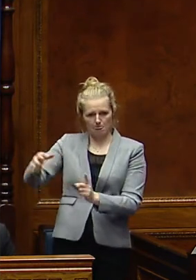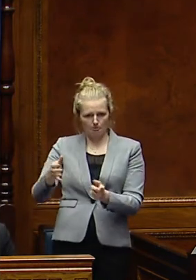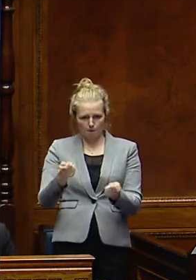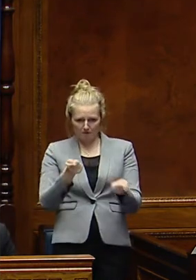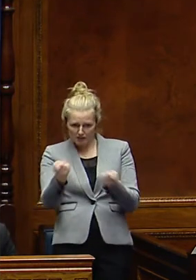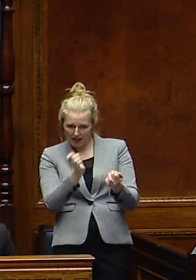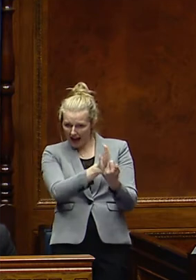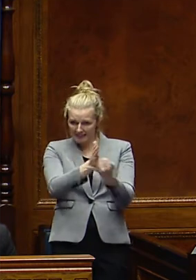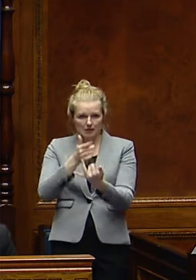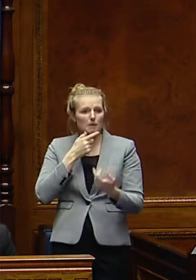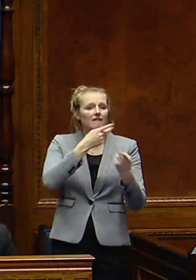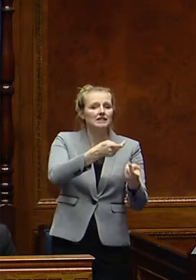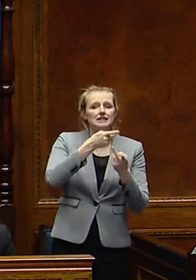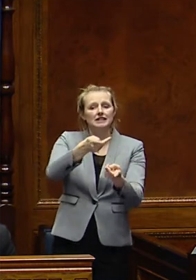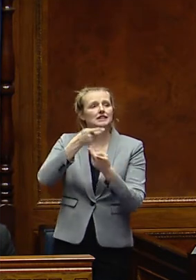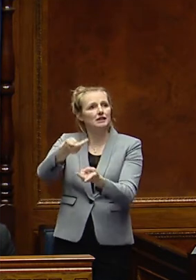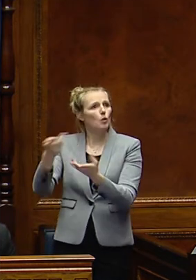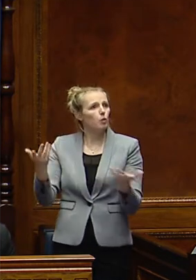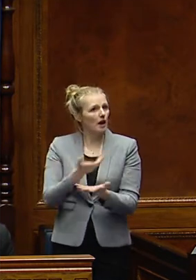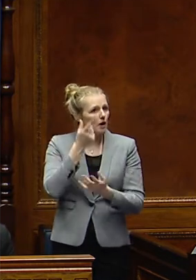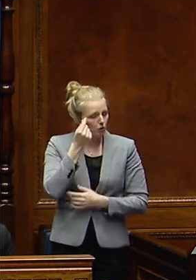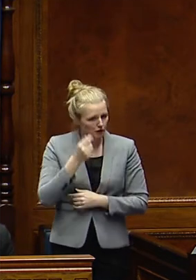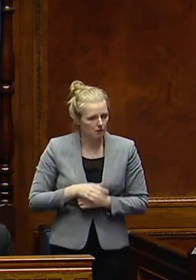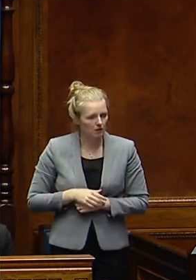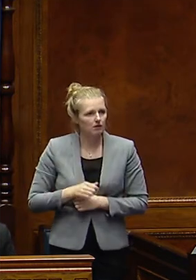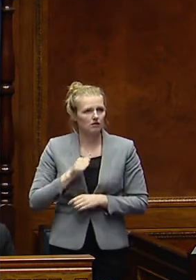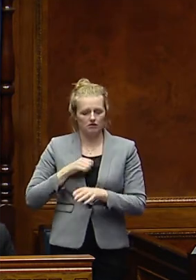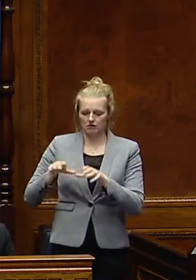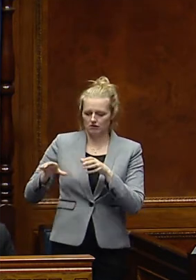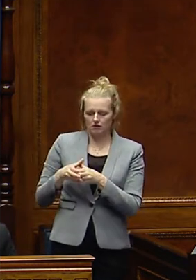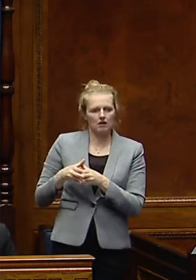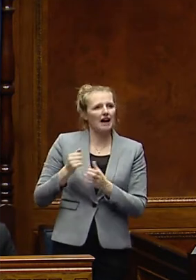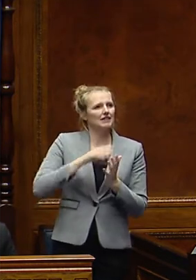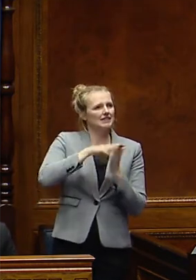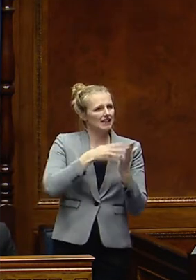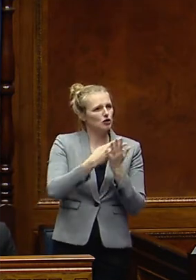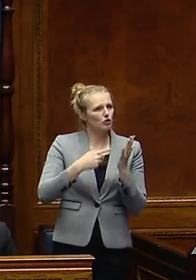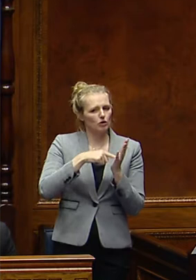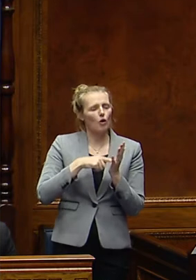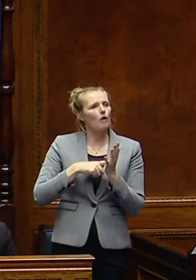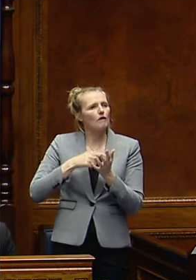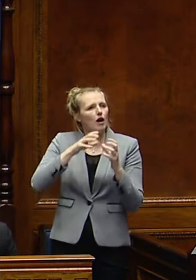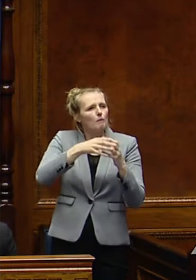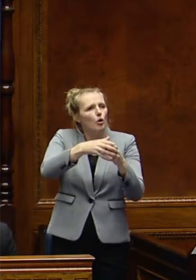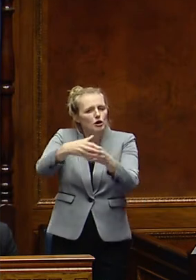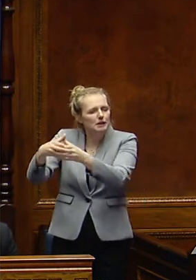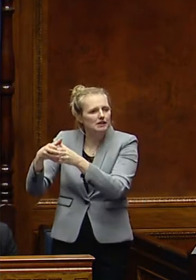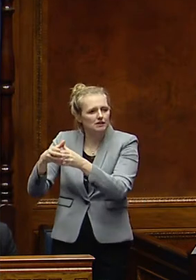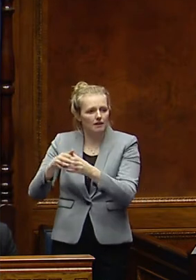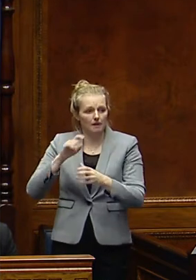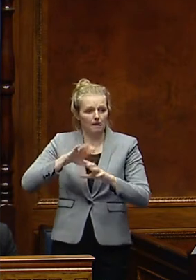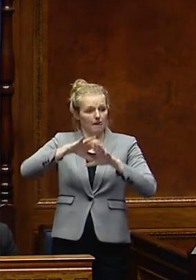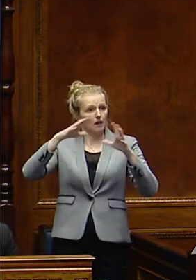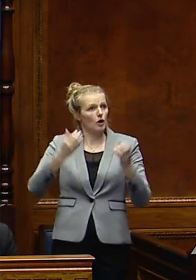where possible. My Department is responsible for compiling a schedule of historic monuments and there are currently approximately 2